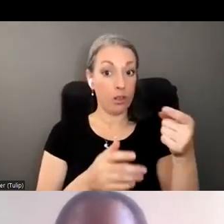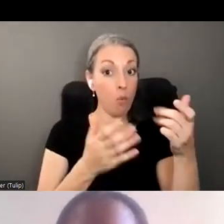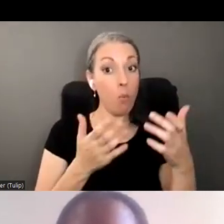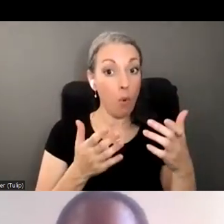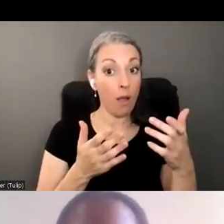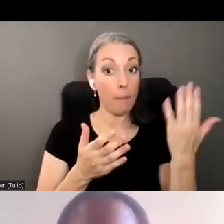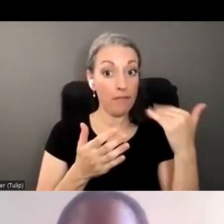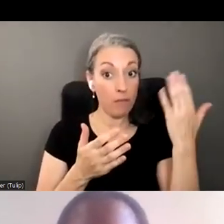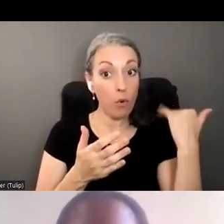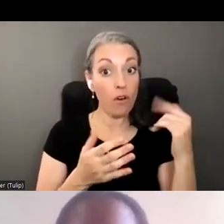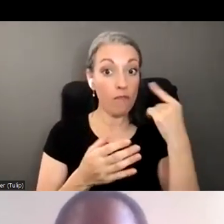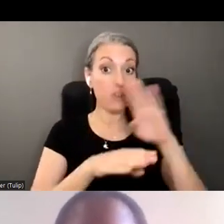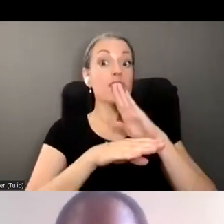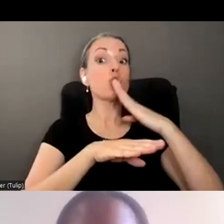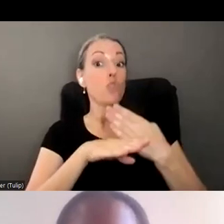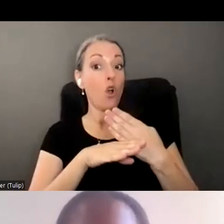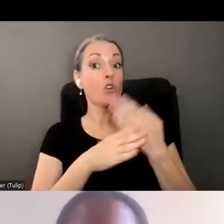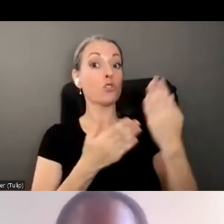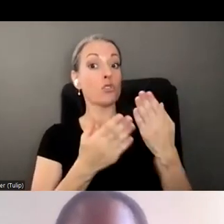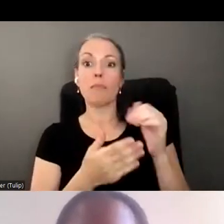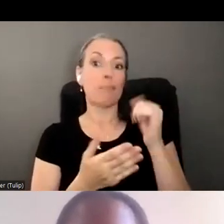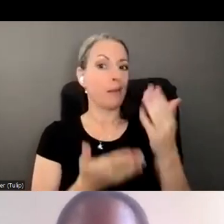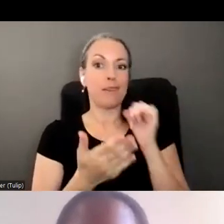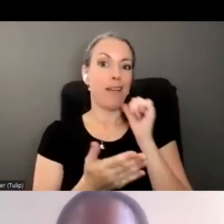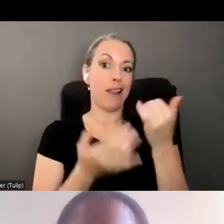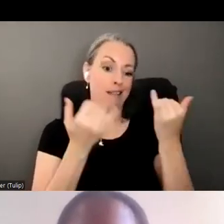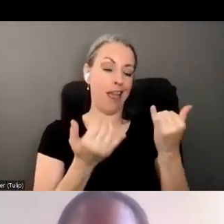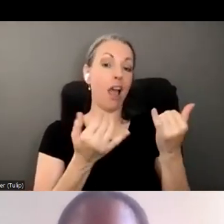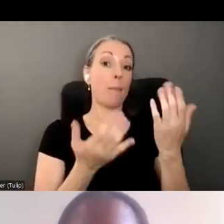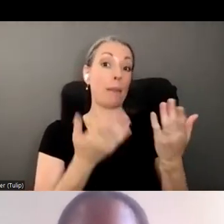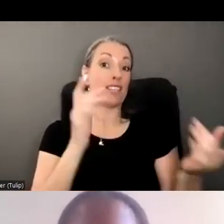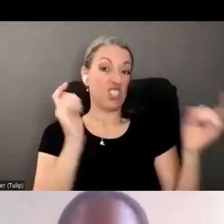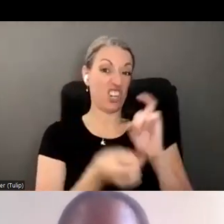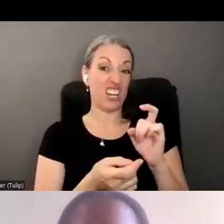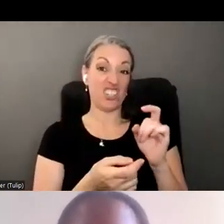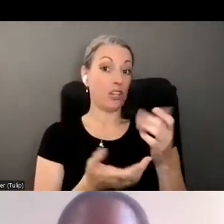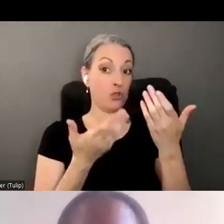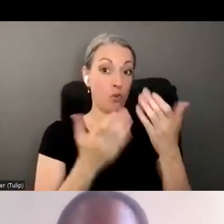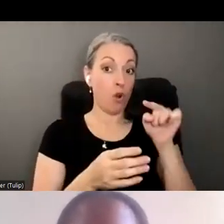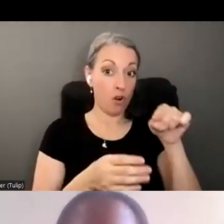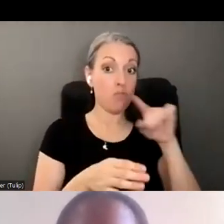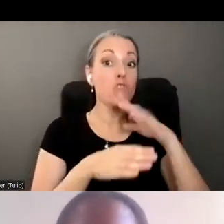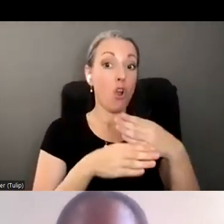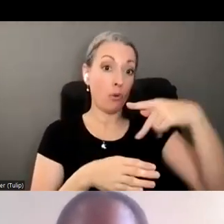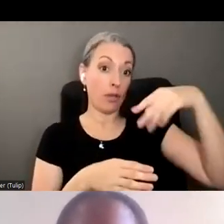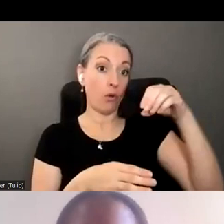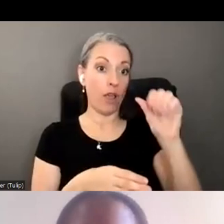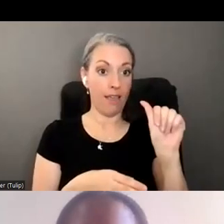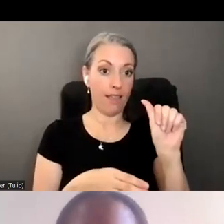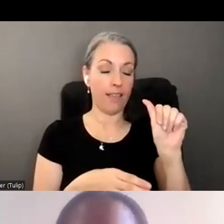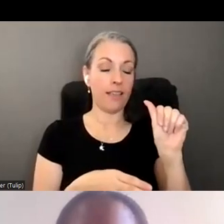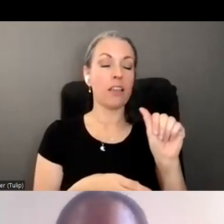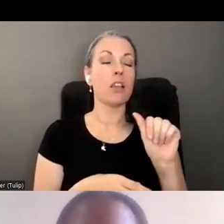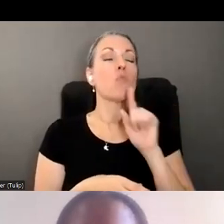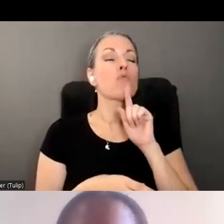time for his daughter to serve, how he might not want her to serve anymore, and what we could do to switch who could be his supporter,